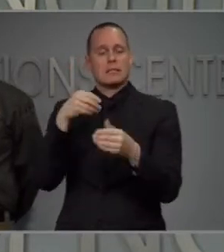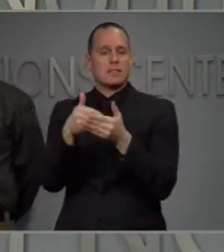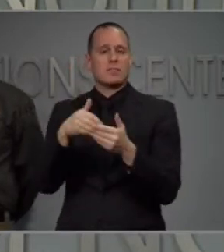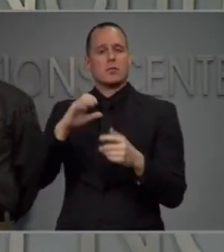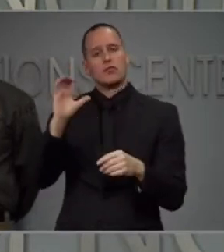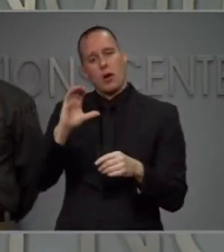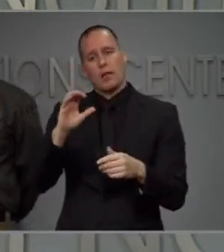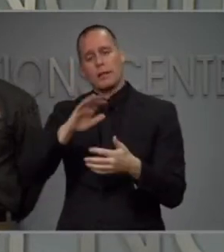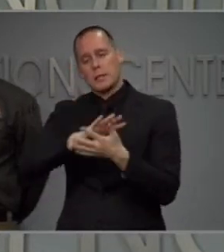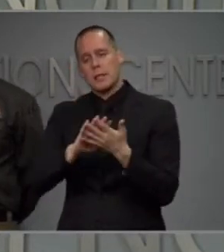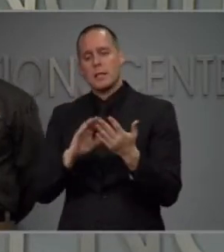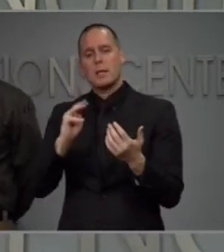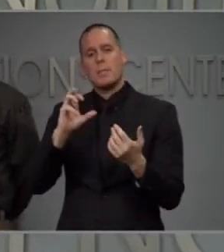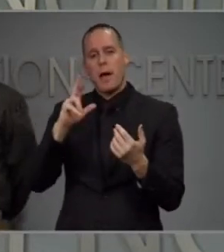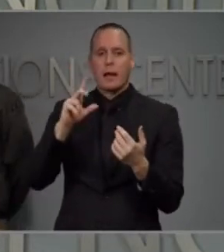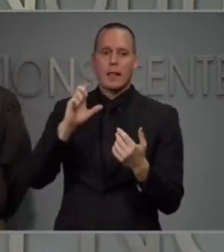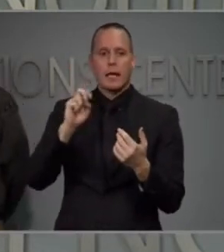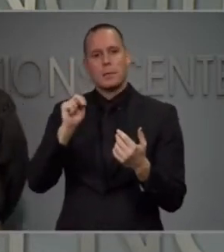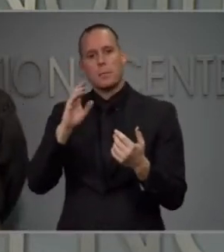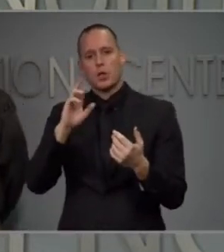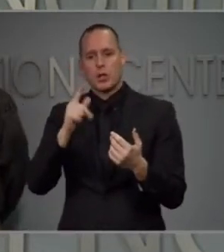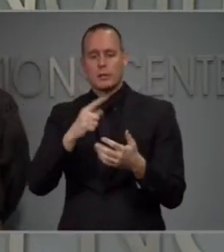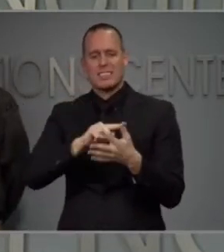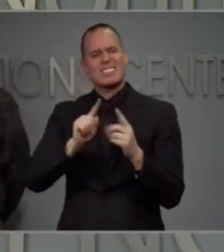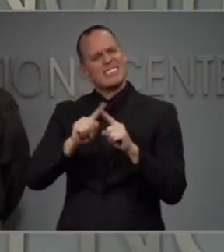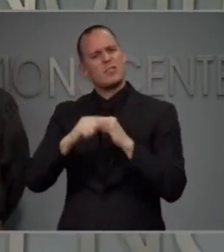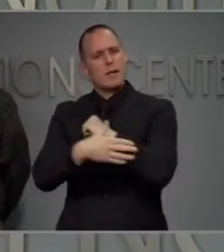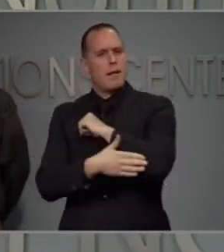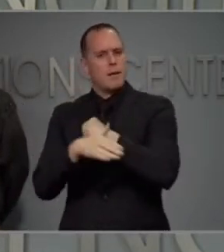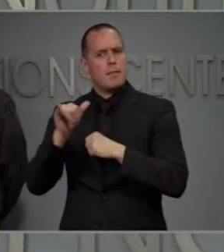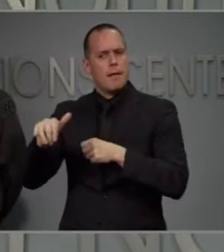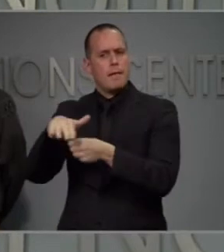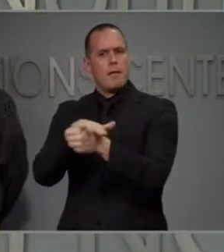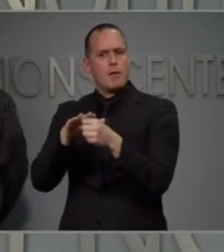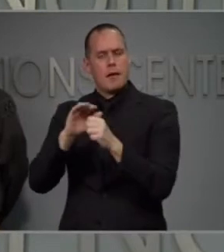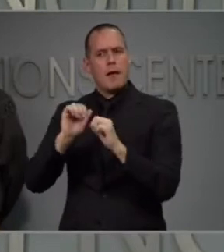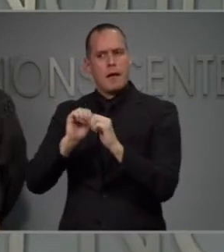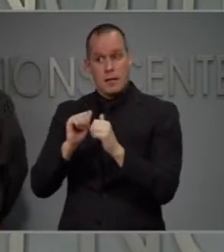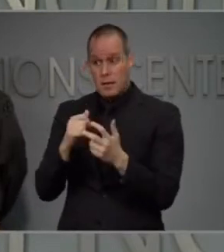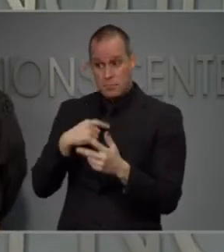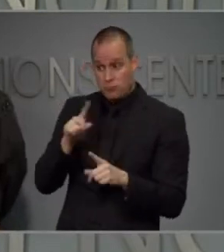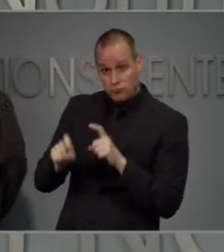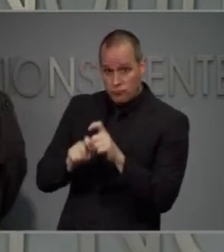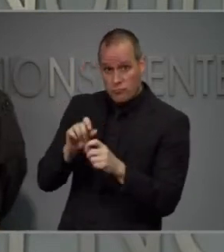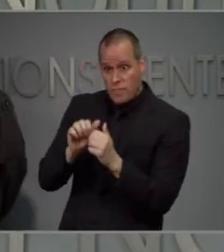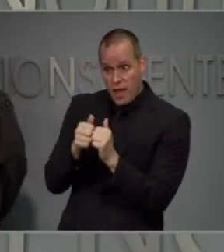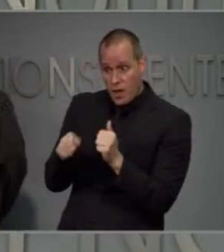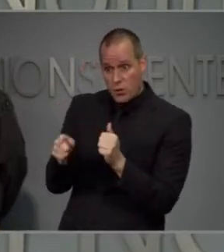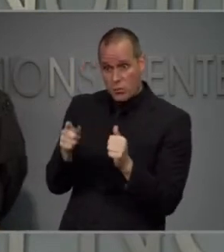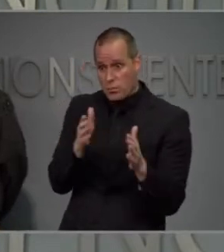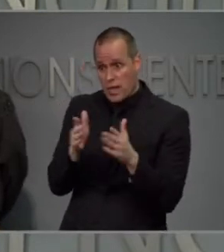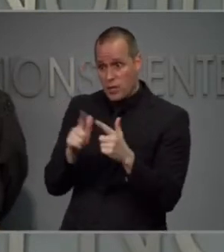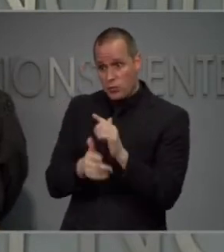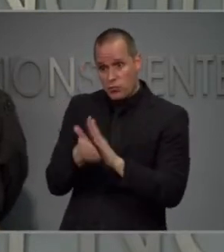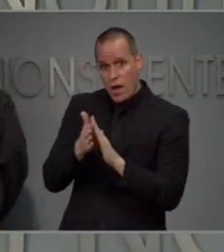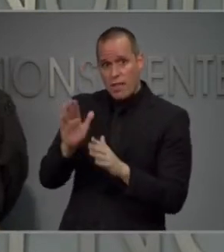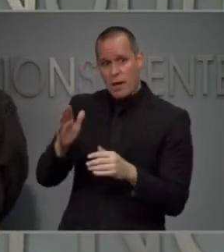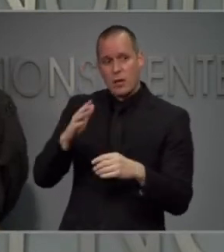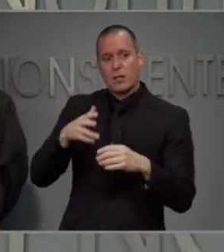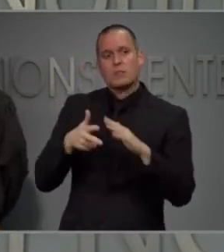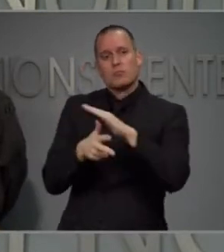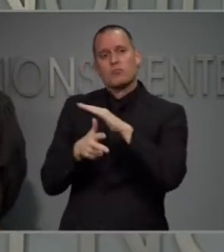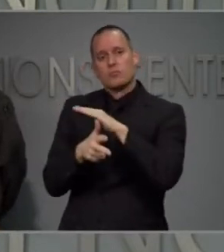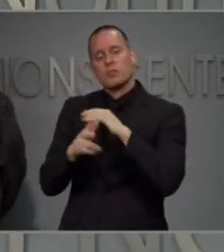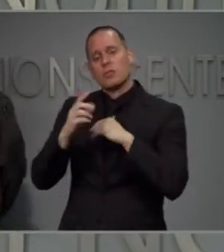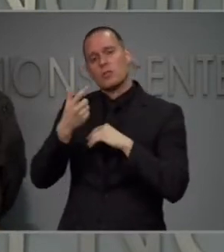Iredale, and Mecklenburg about how they would run their garages and to